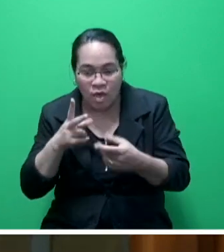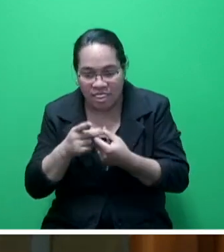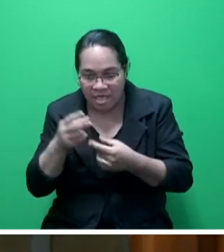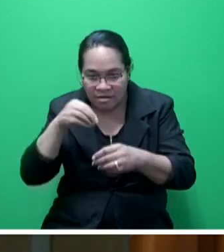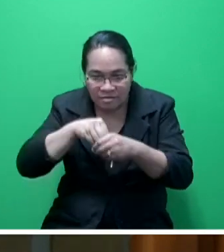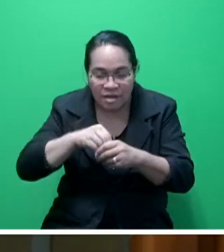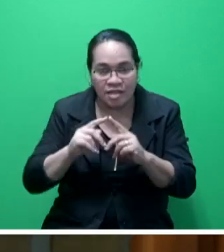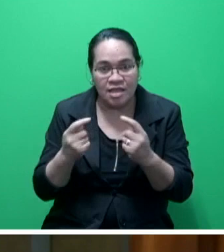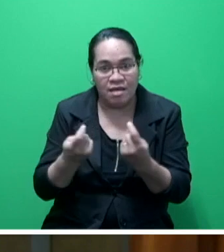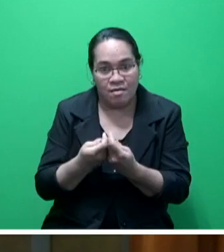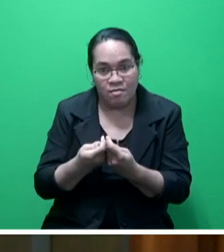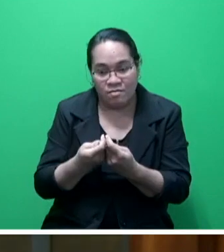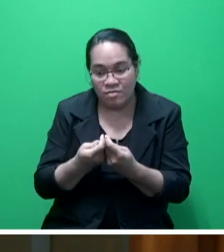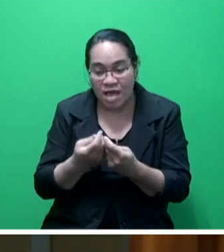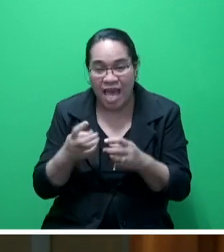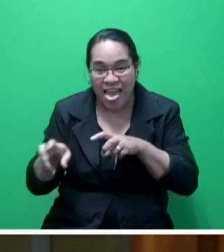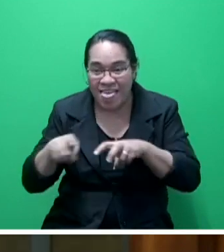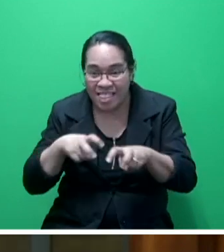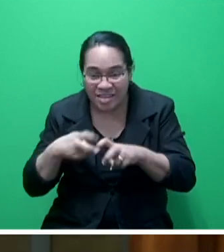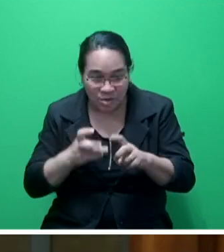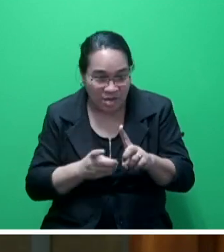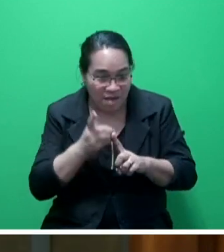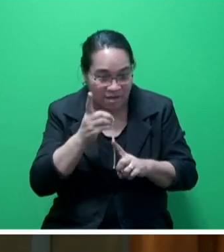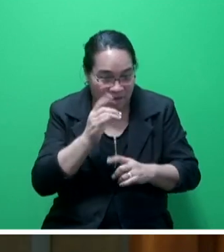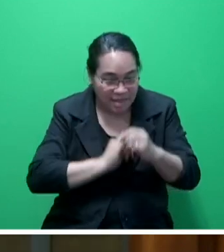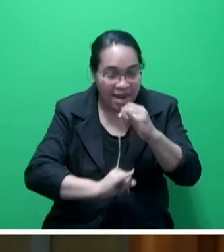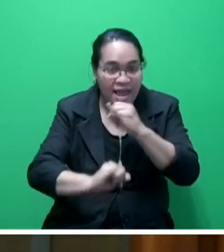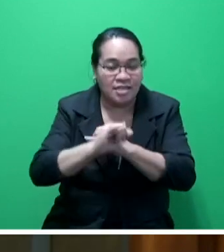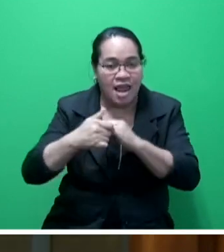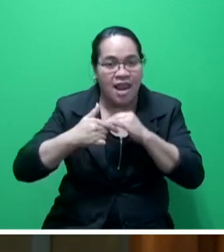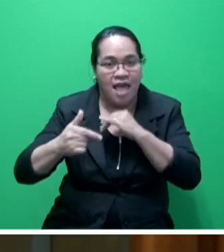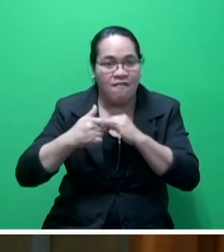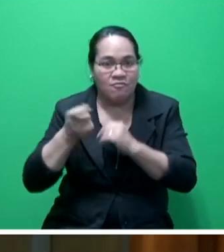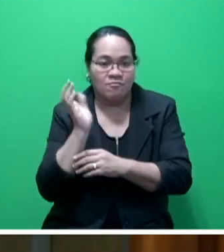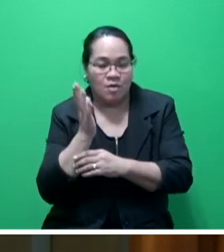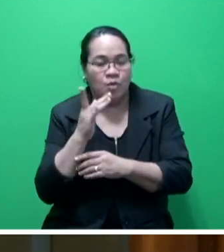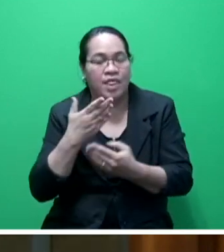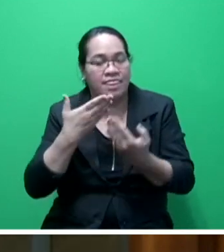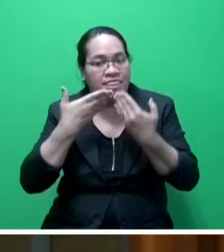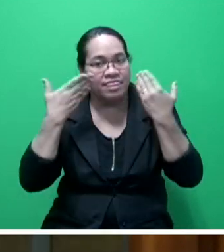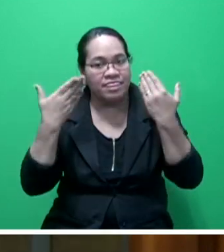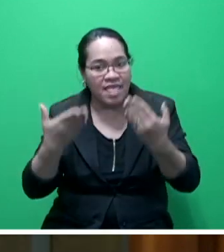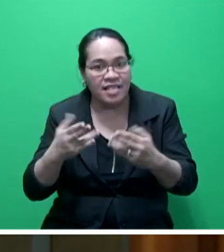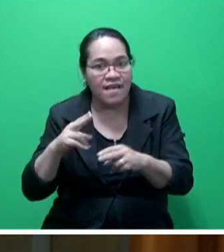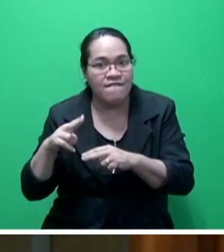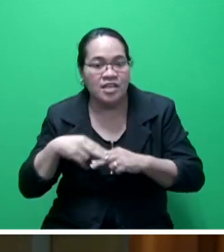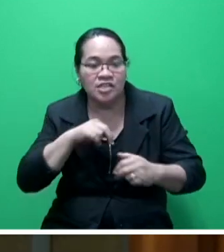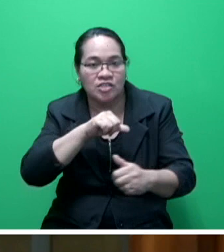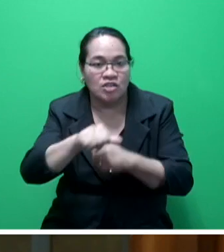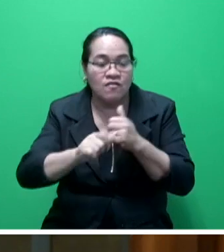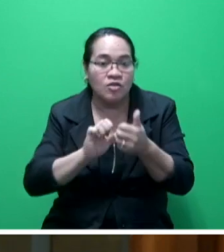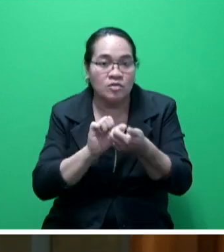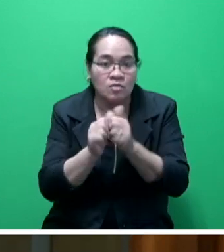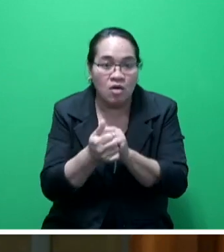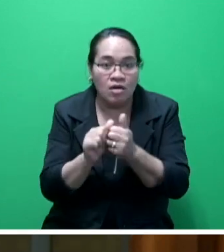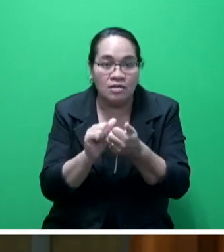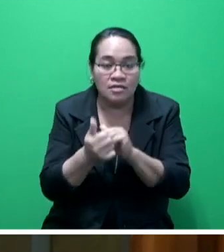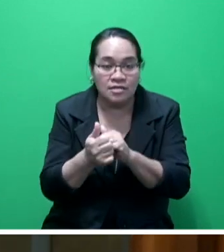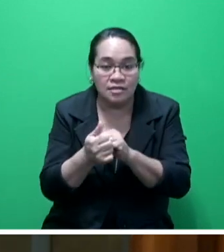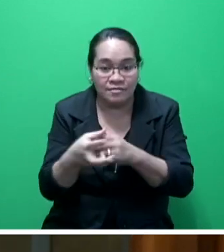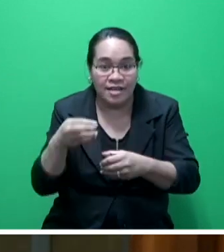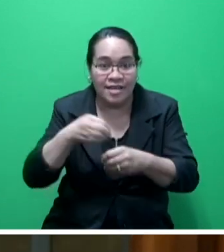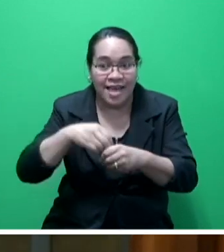at development and international level of representation. We are thankful to the Fiji Association of Sports and National Olympic